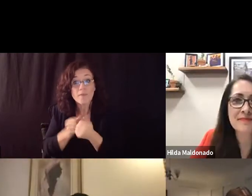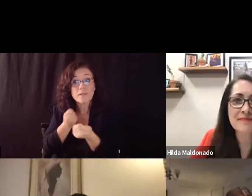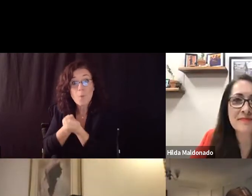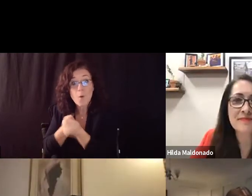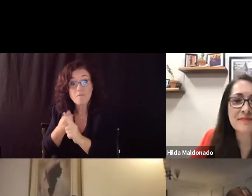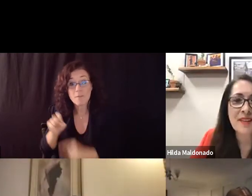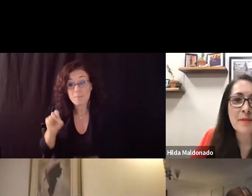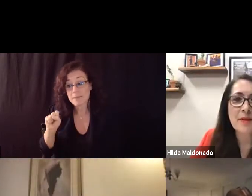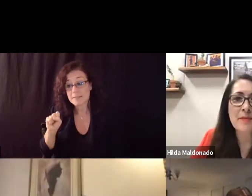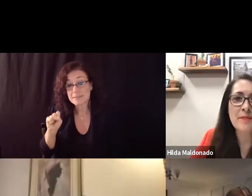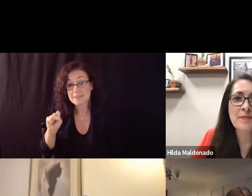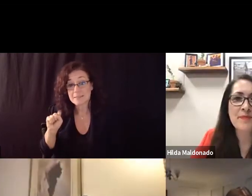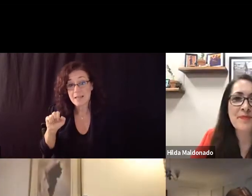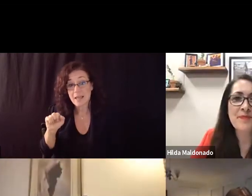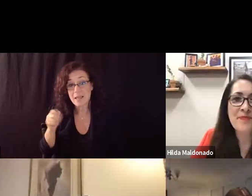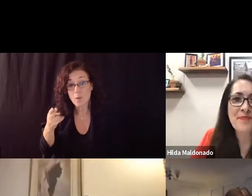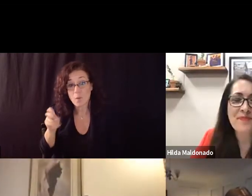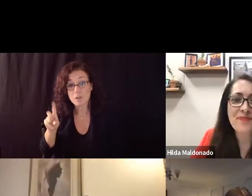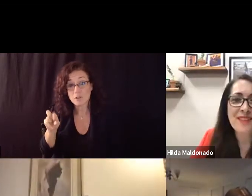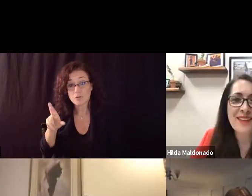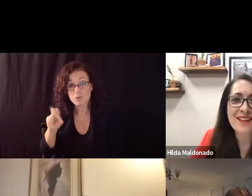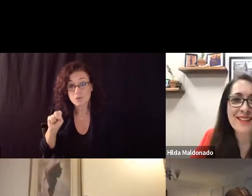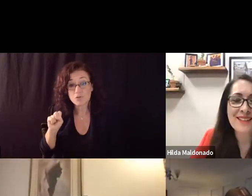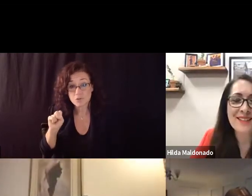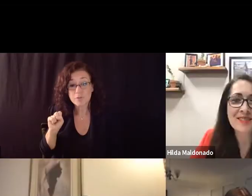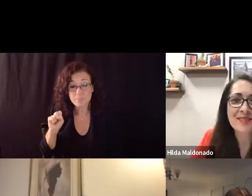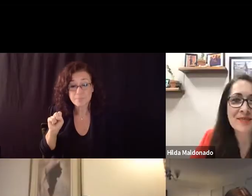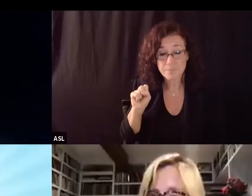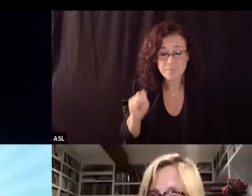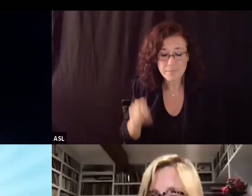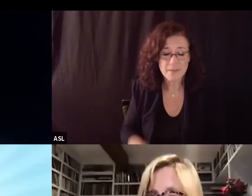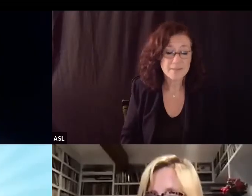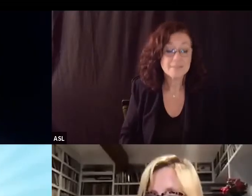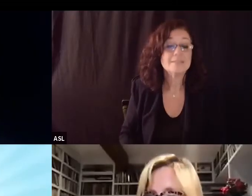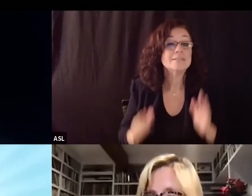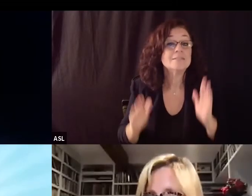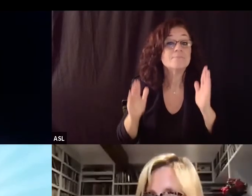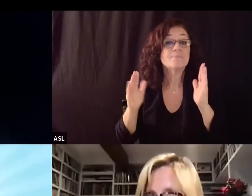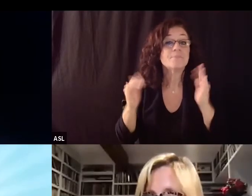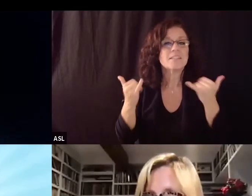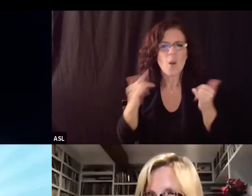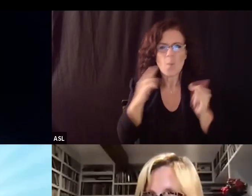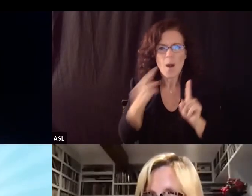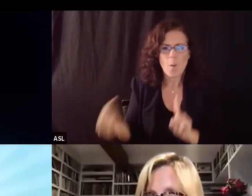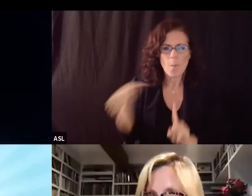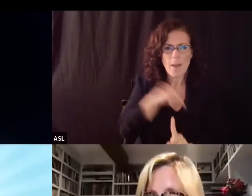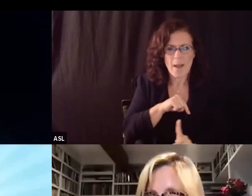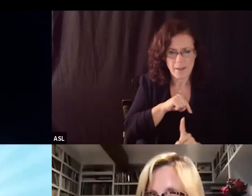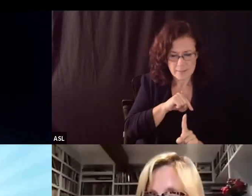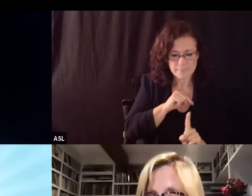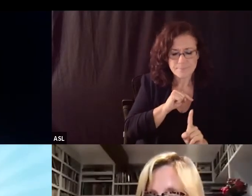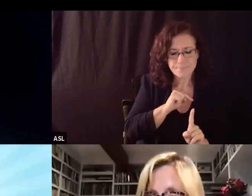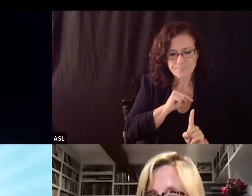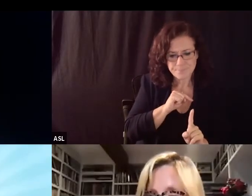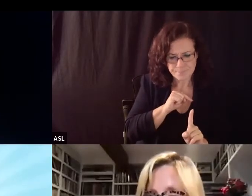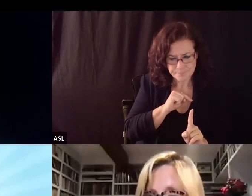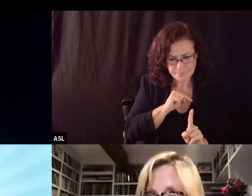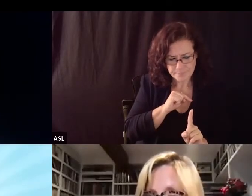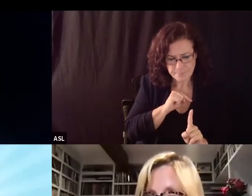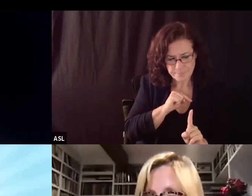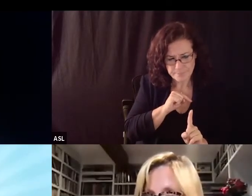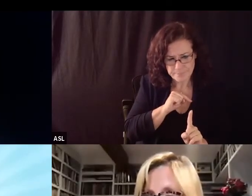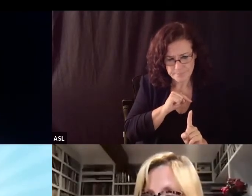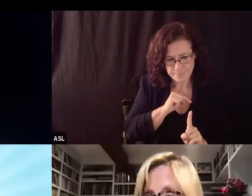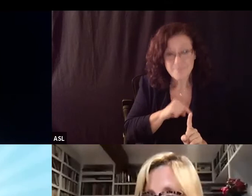impact um with that i want to move uh back into the presentation um for miss uh